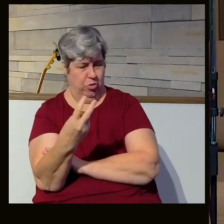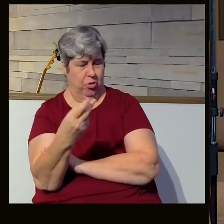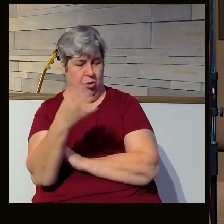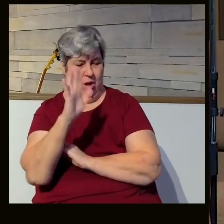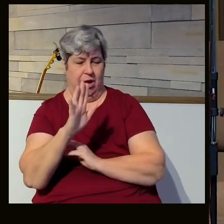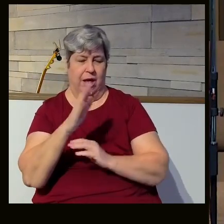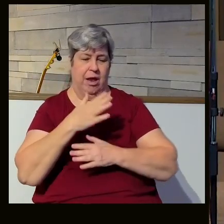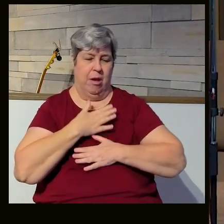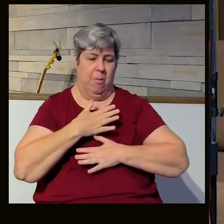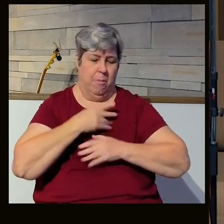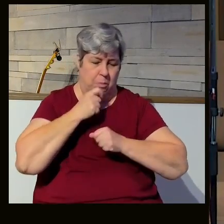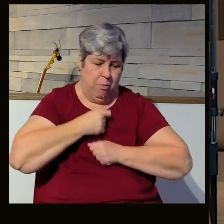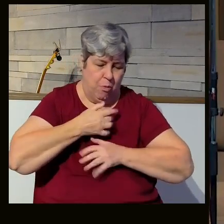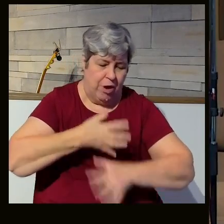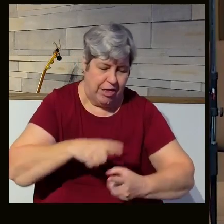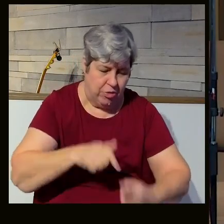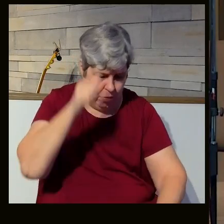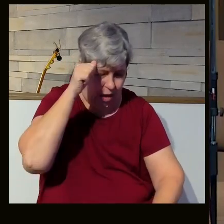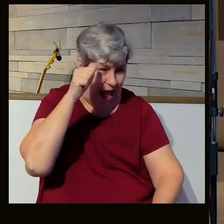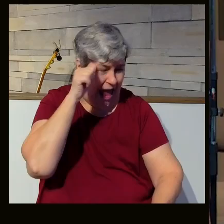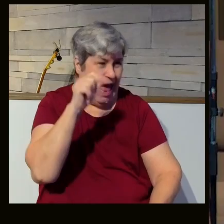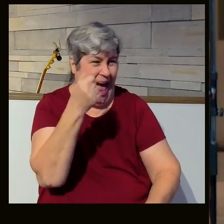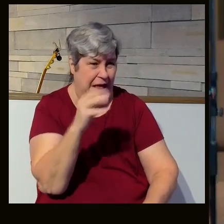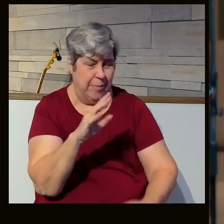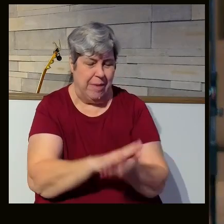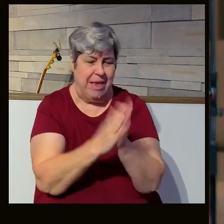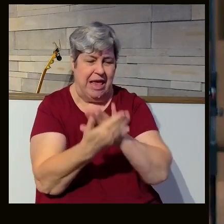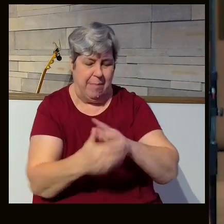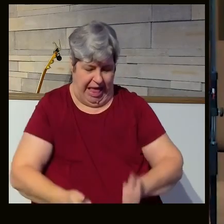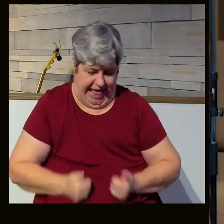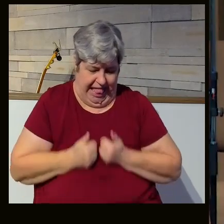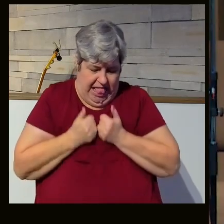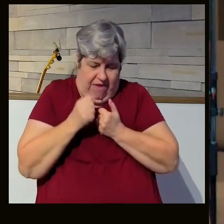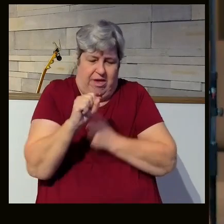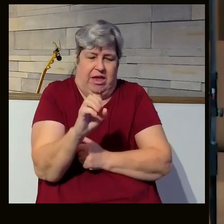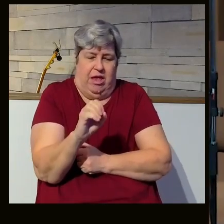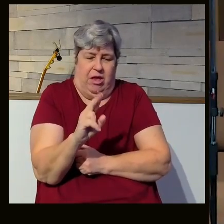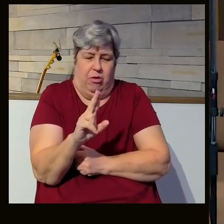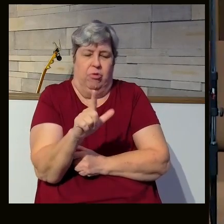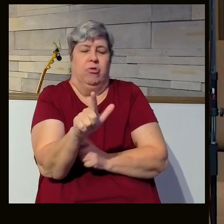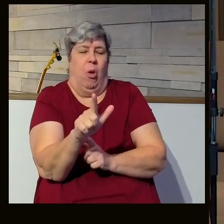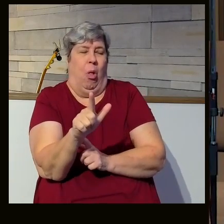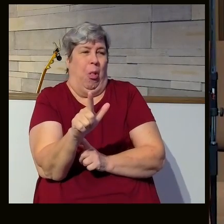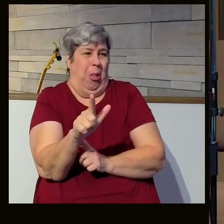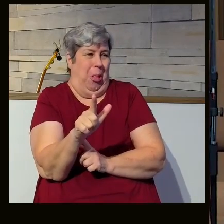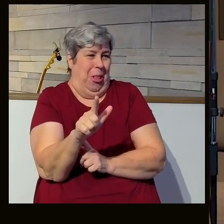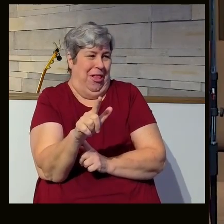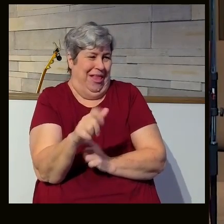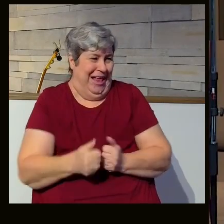breathed into Adam, Adam became a living soul. He became a living being.